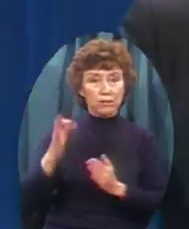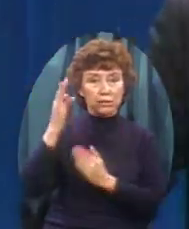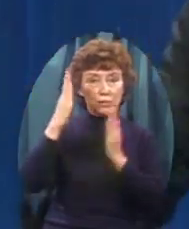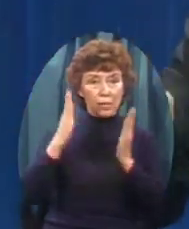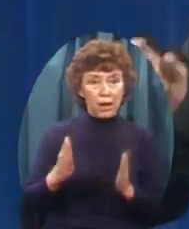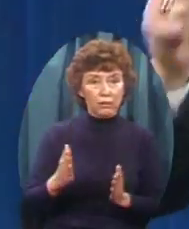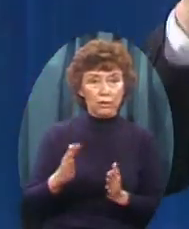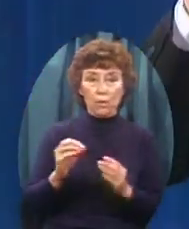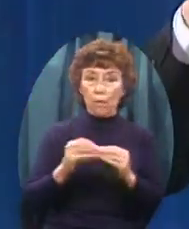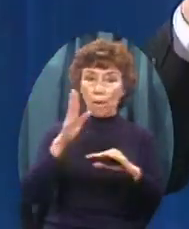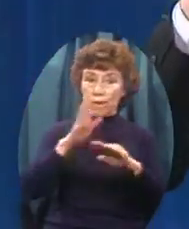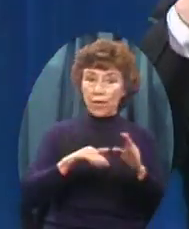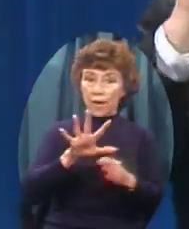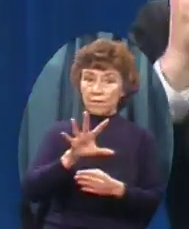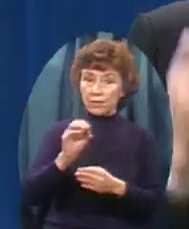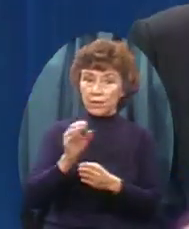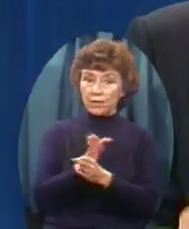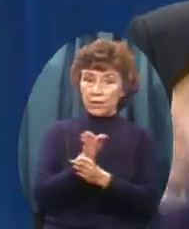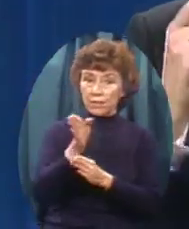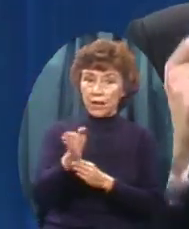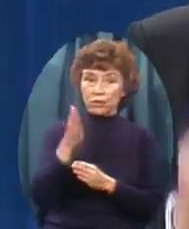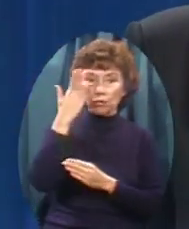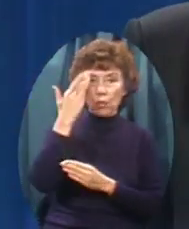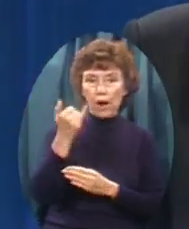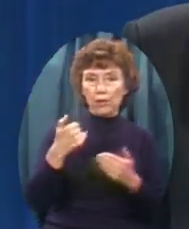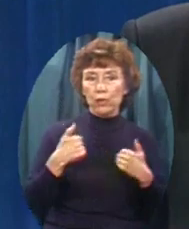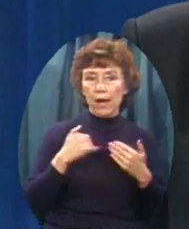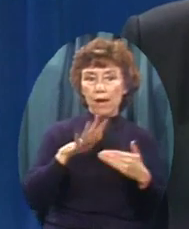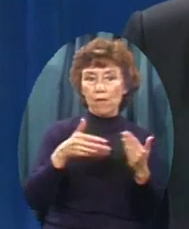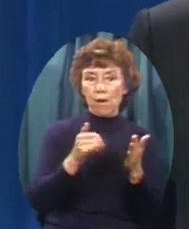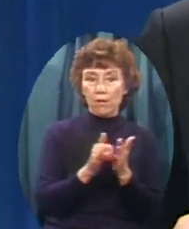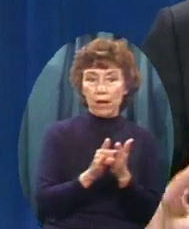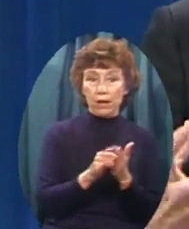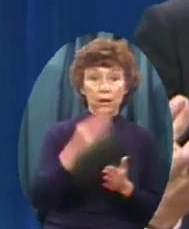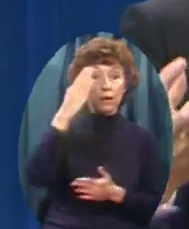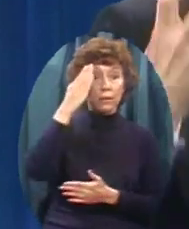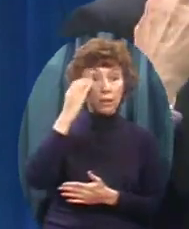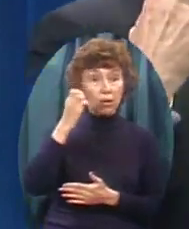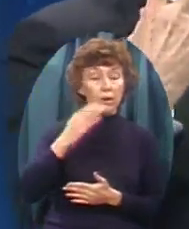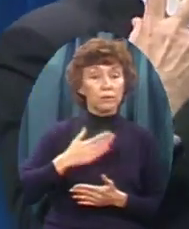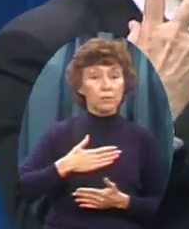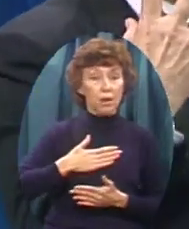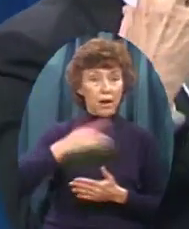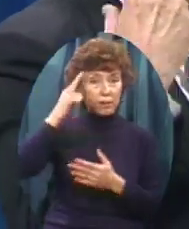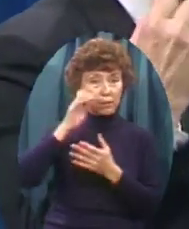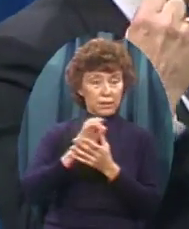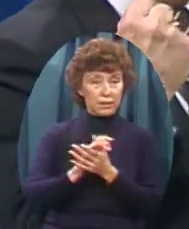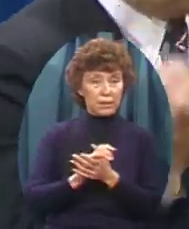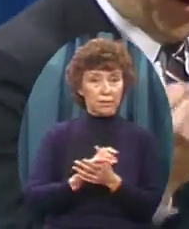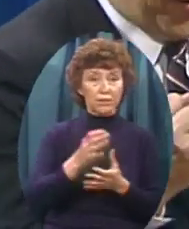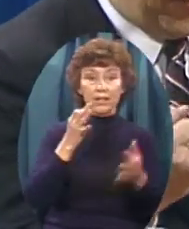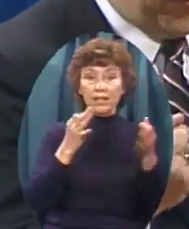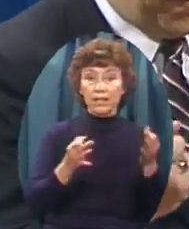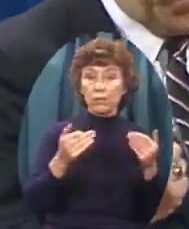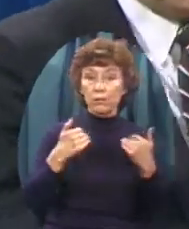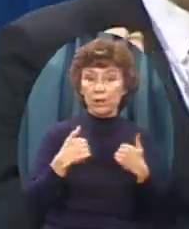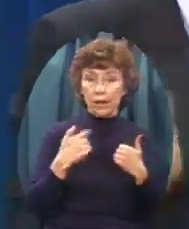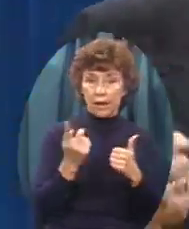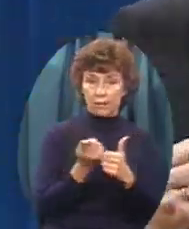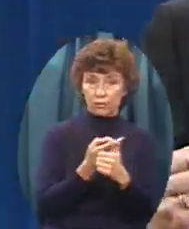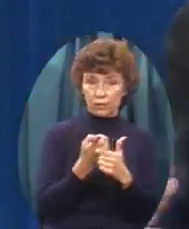50 majors Because it is my Conviction That if we can Number one